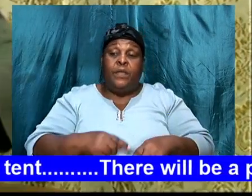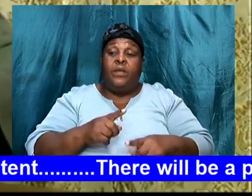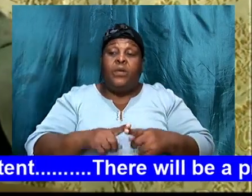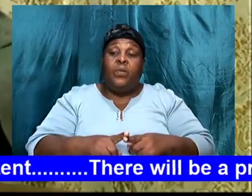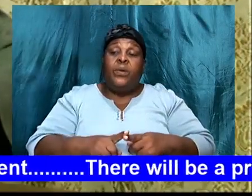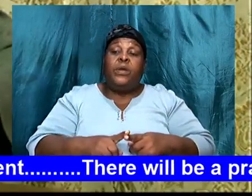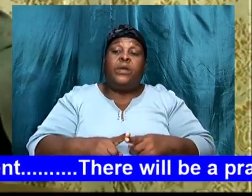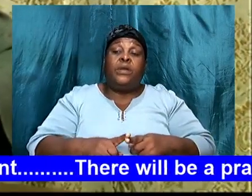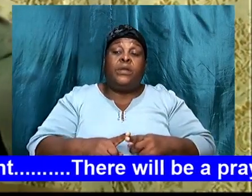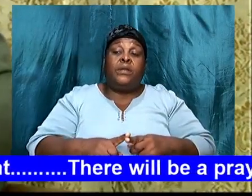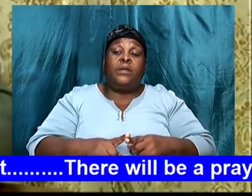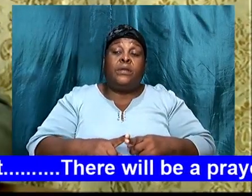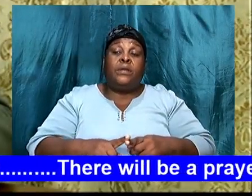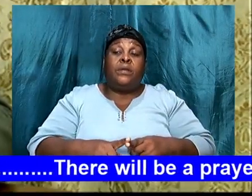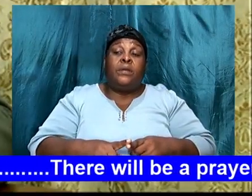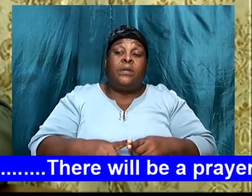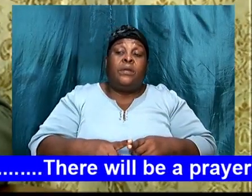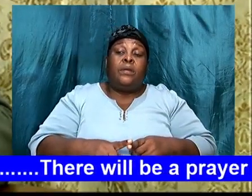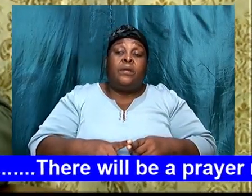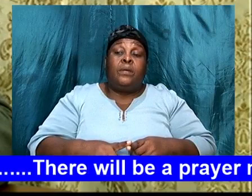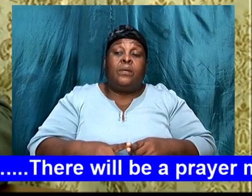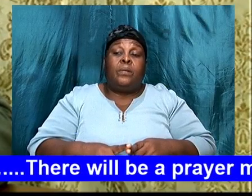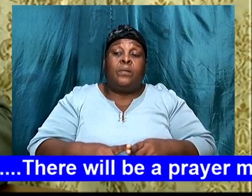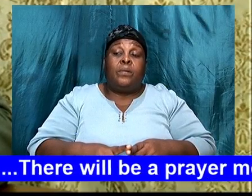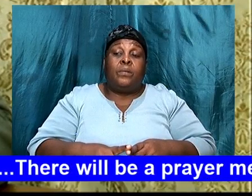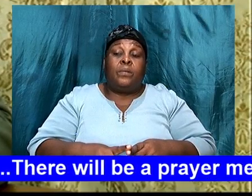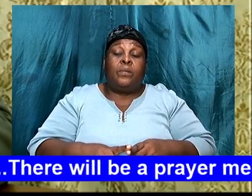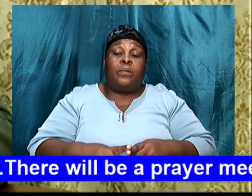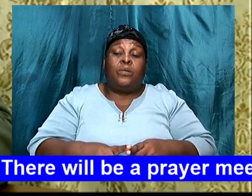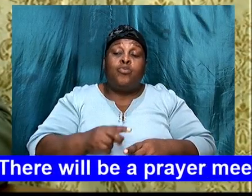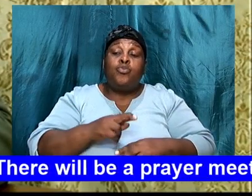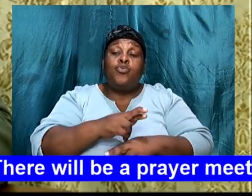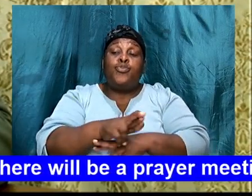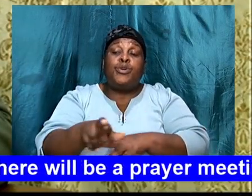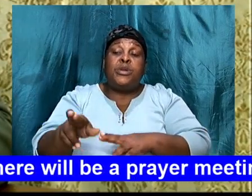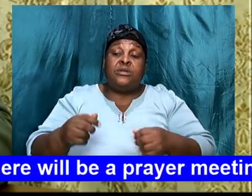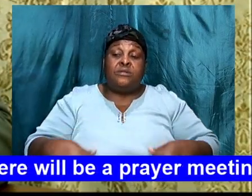came, to the, land,